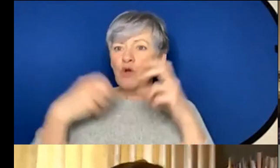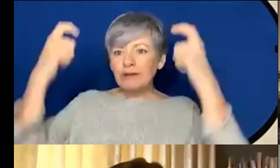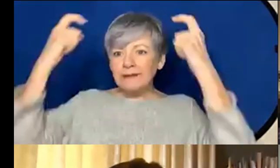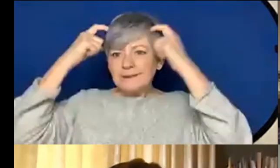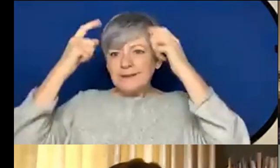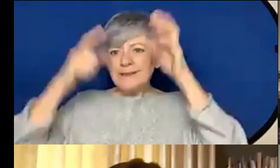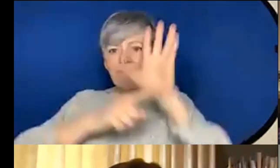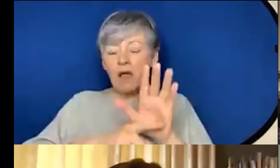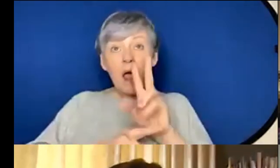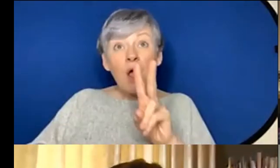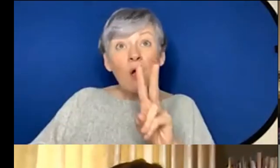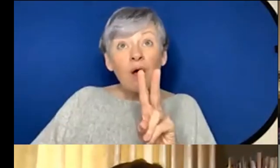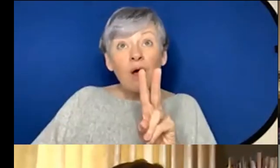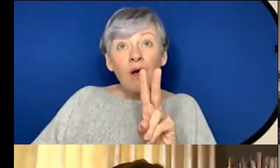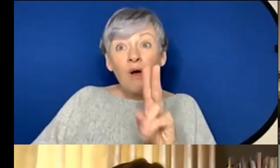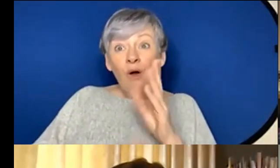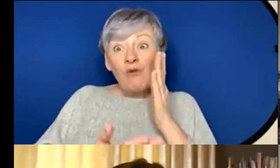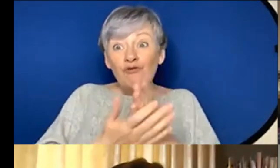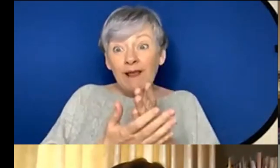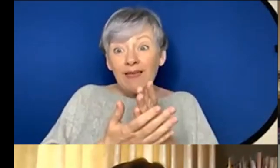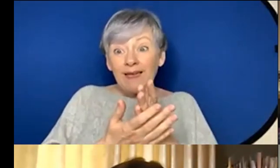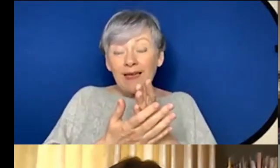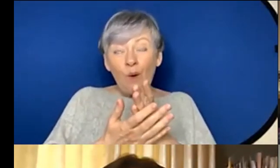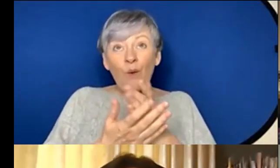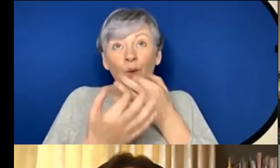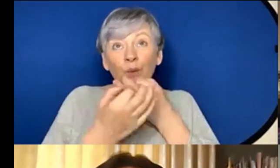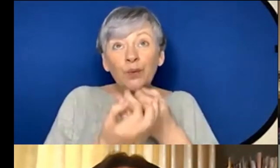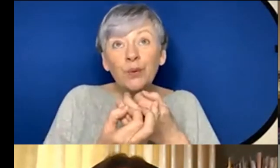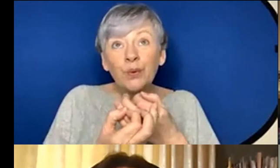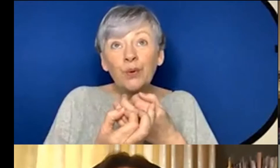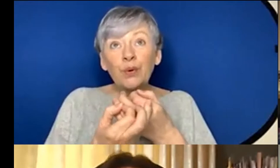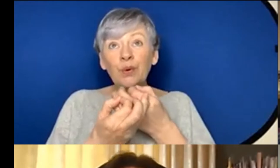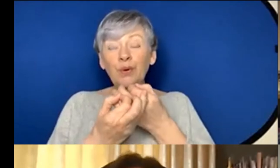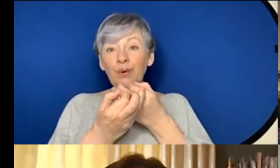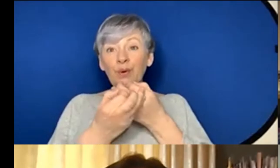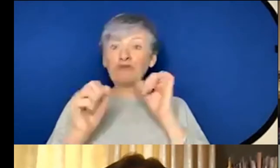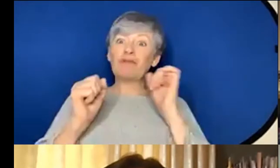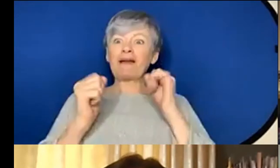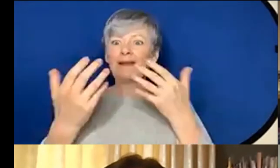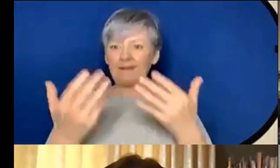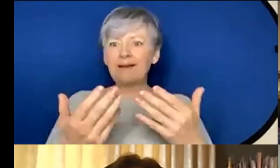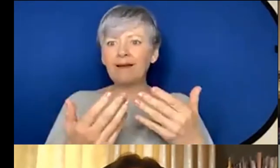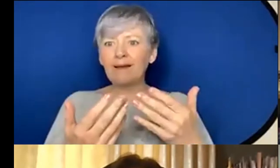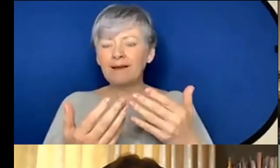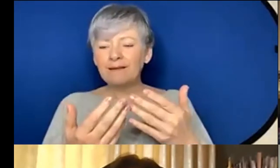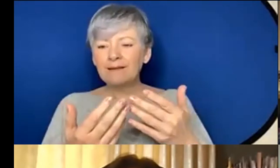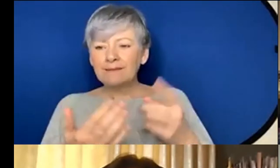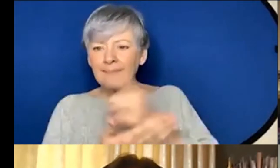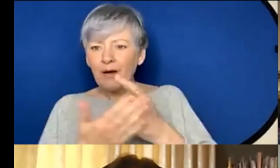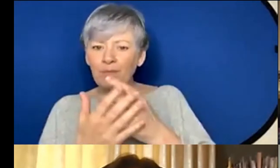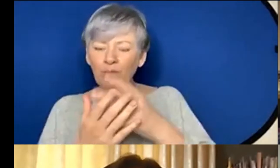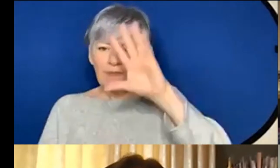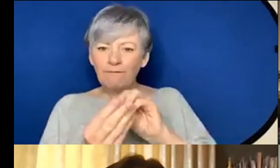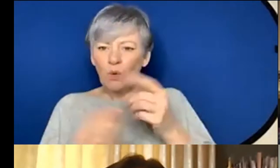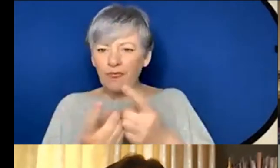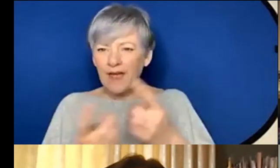and um I'm often there looking very sort of tense and dramatic tense and tense about the whole thing because it's energy